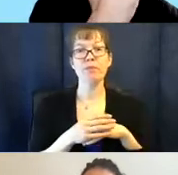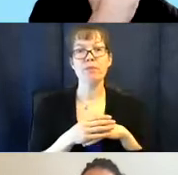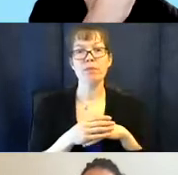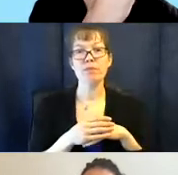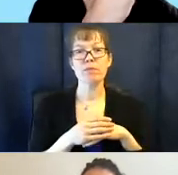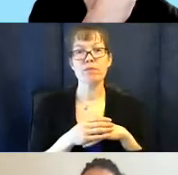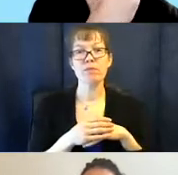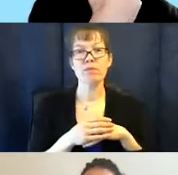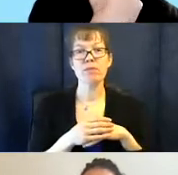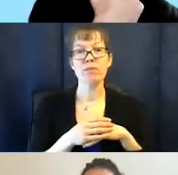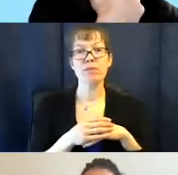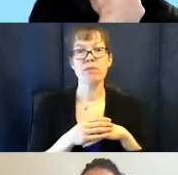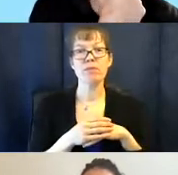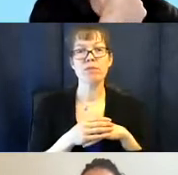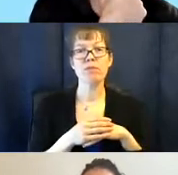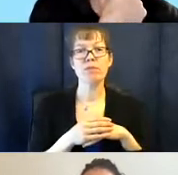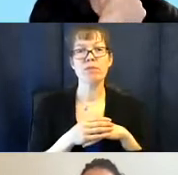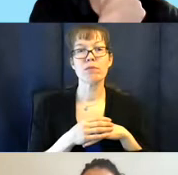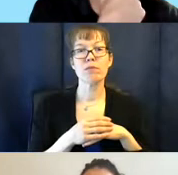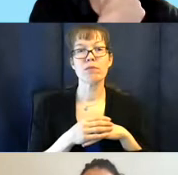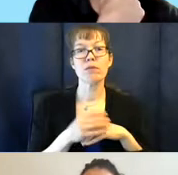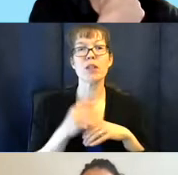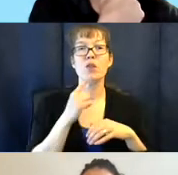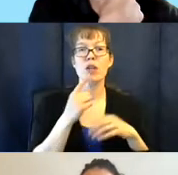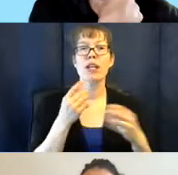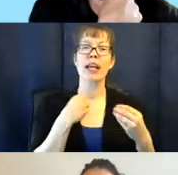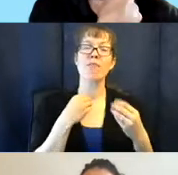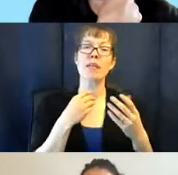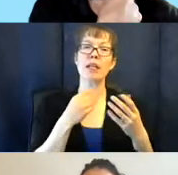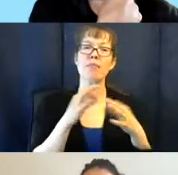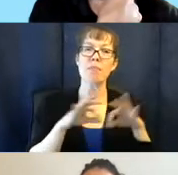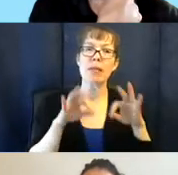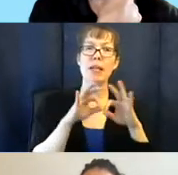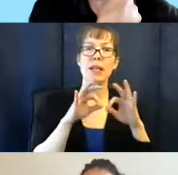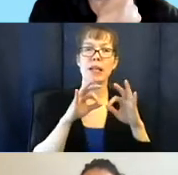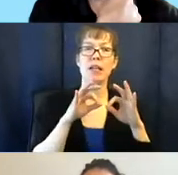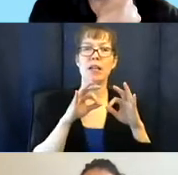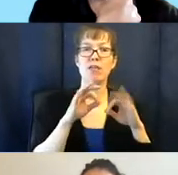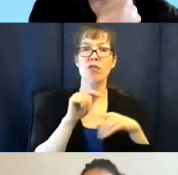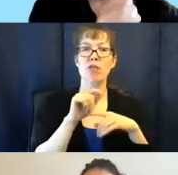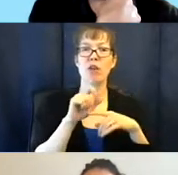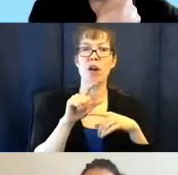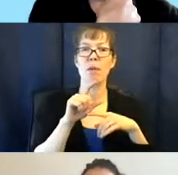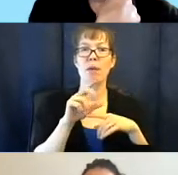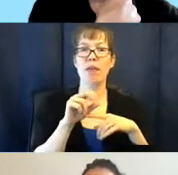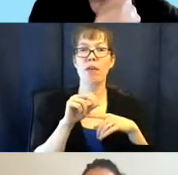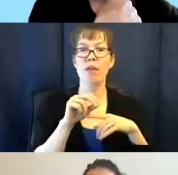Schedule a meeting for April 30th. Okay, Robert. What day and time?